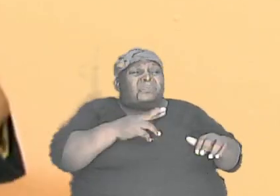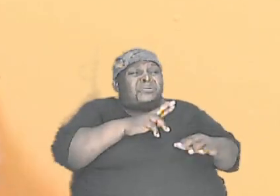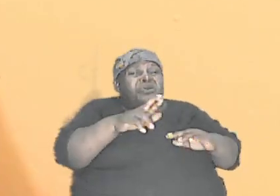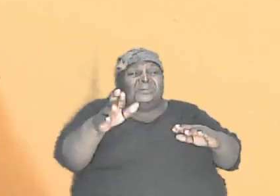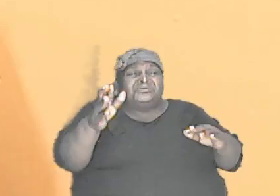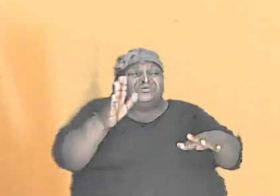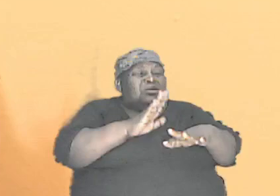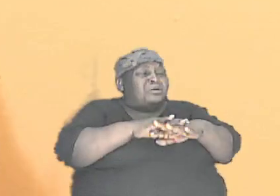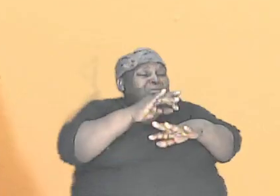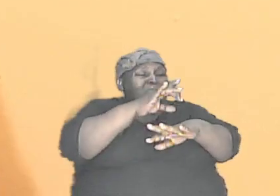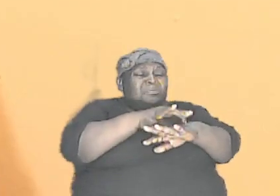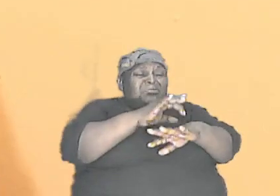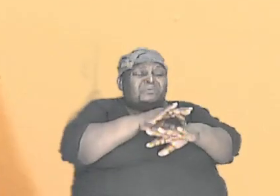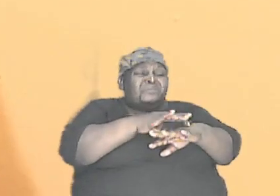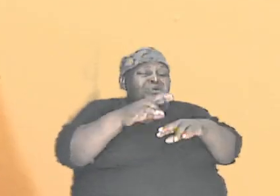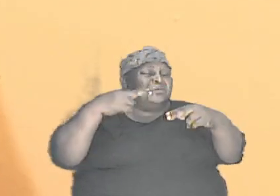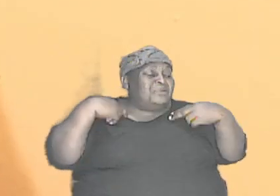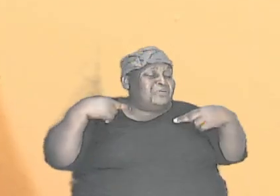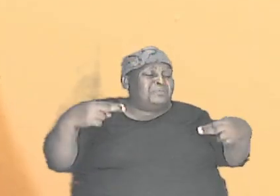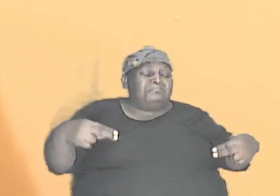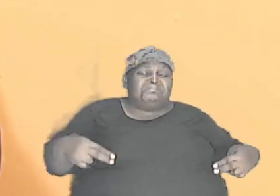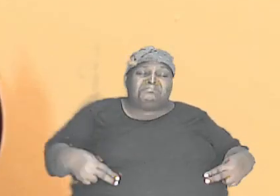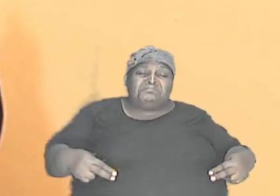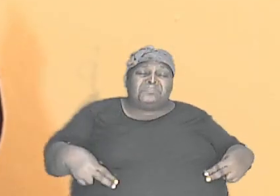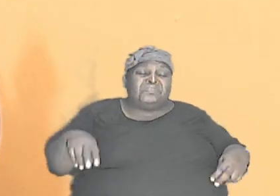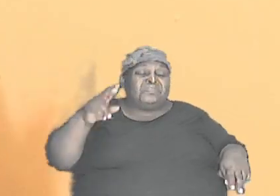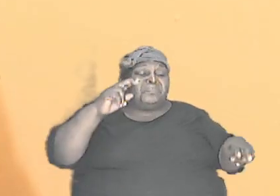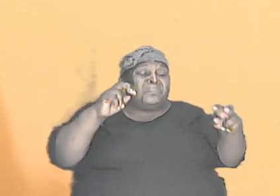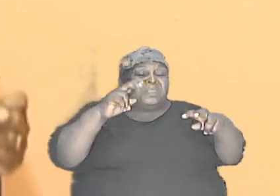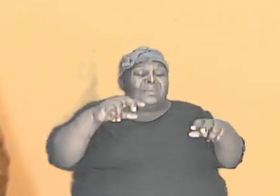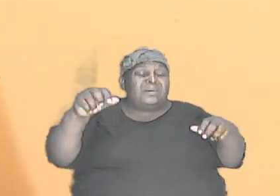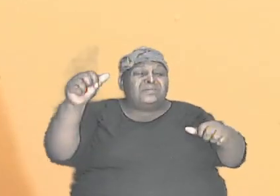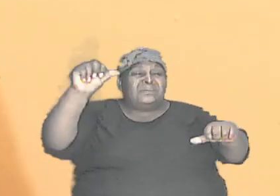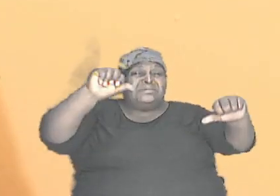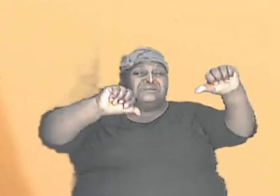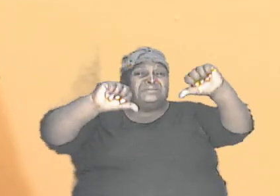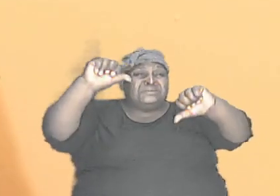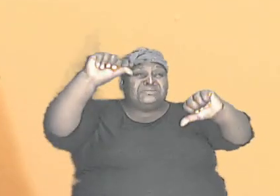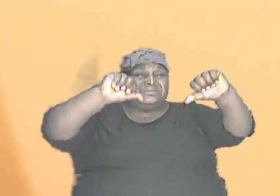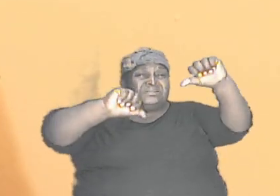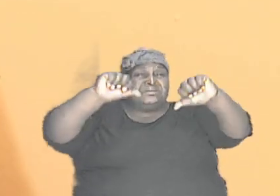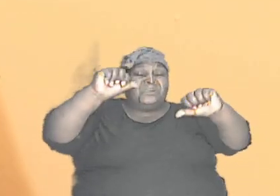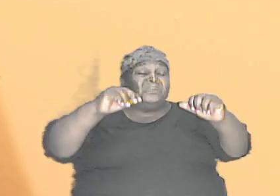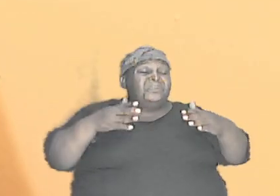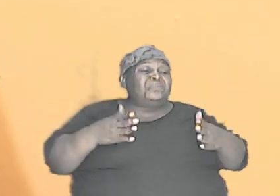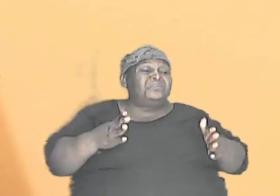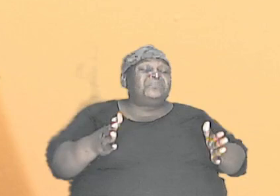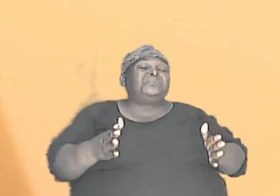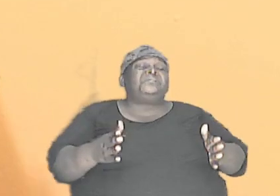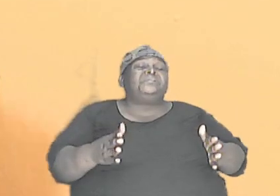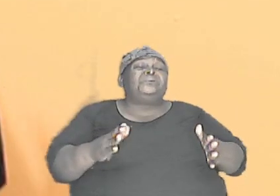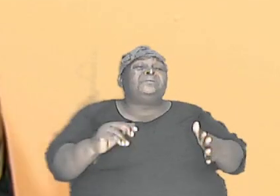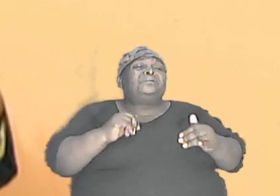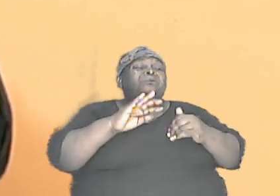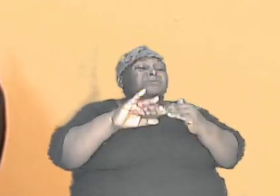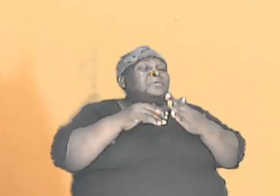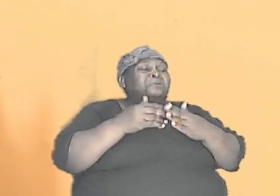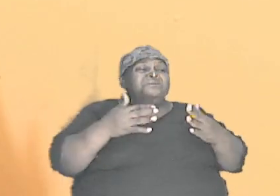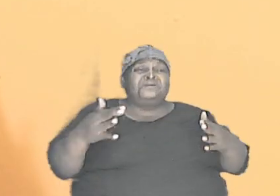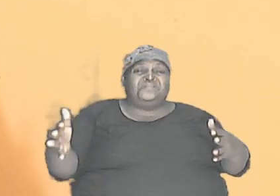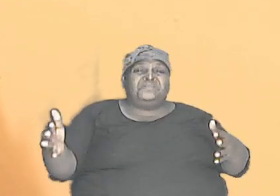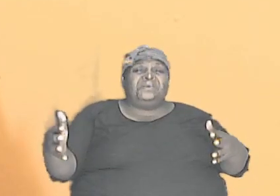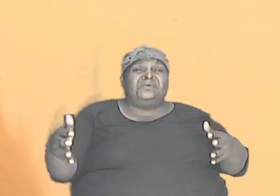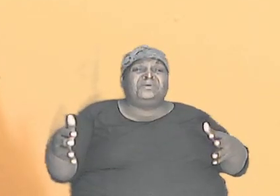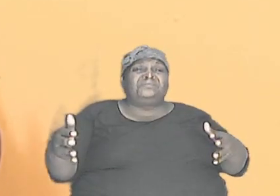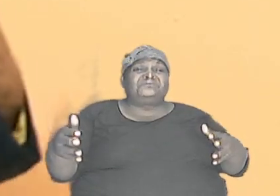are. The humanistic view, the scientific perspective and all the things that are out